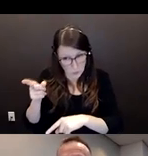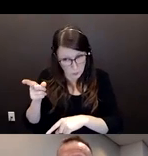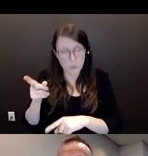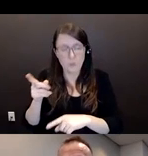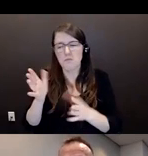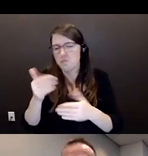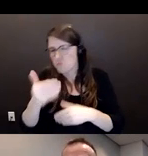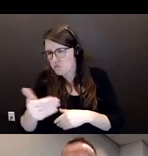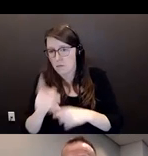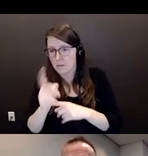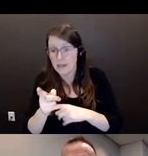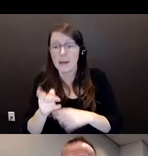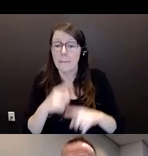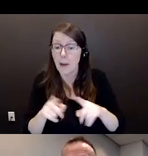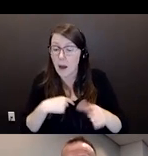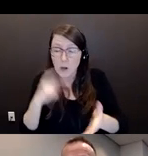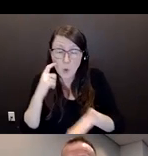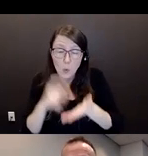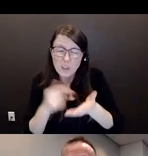Maybe we should deal with a couple of those.